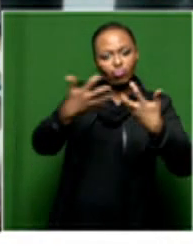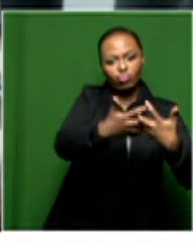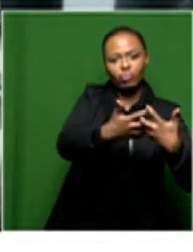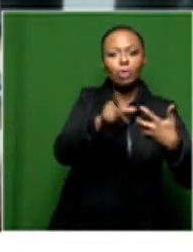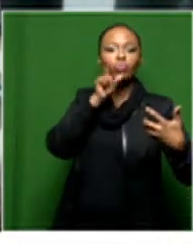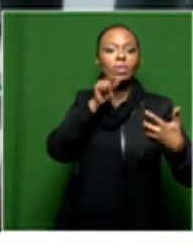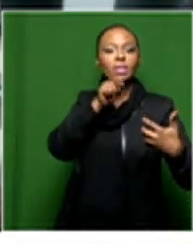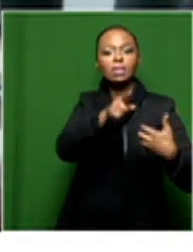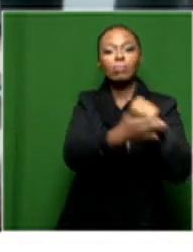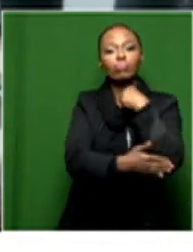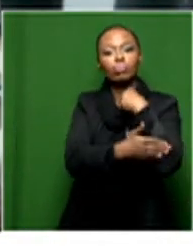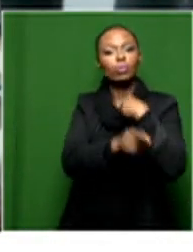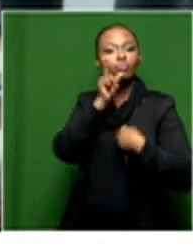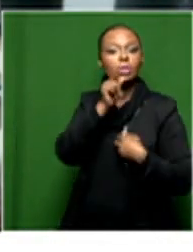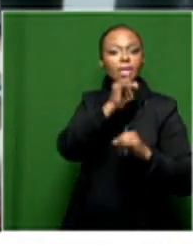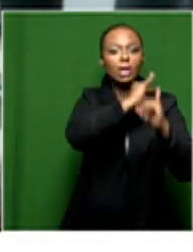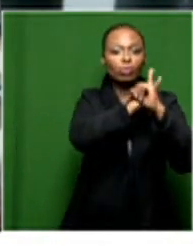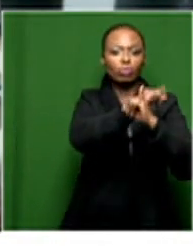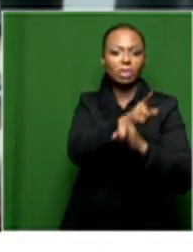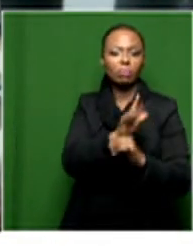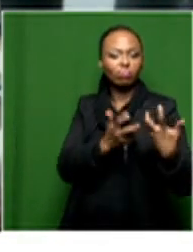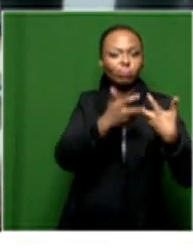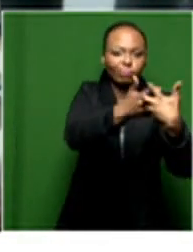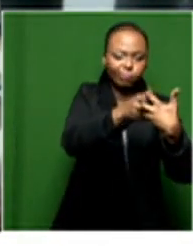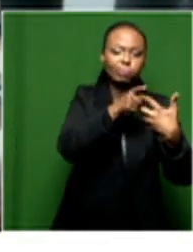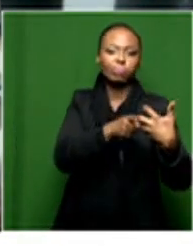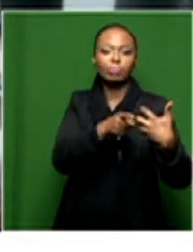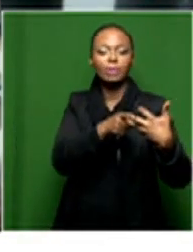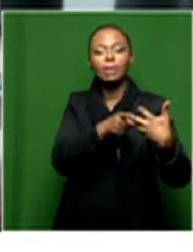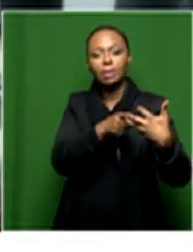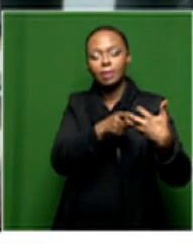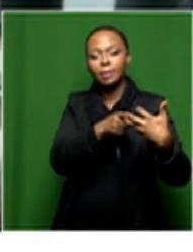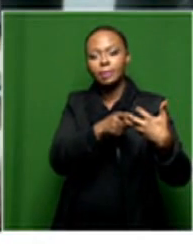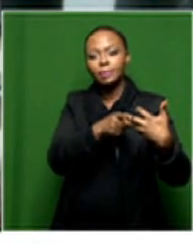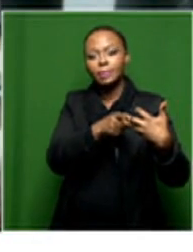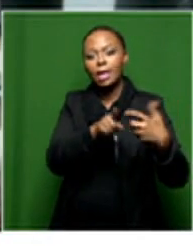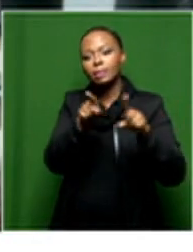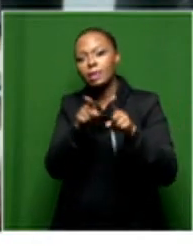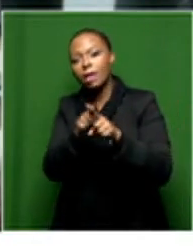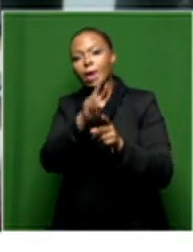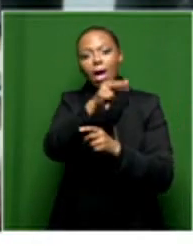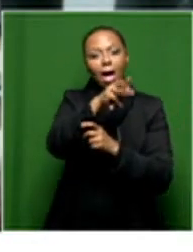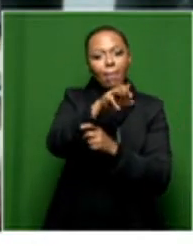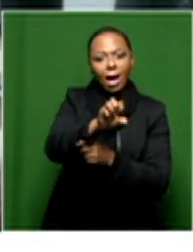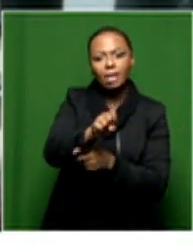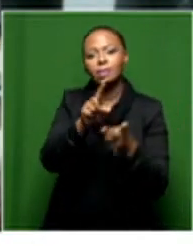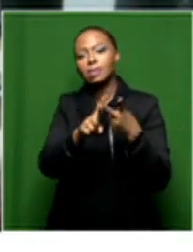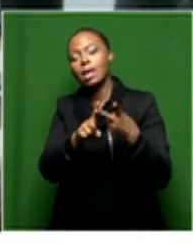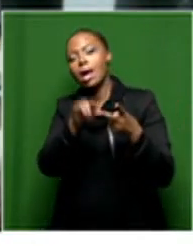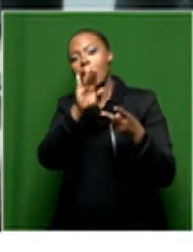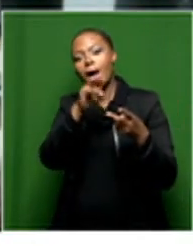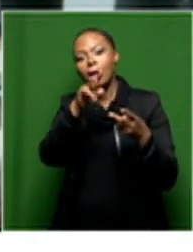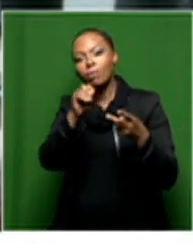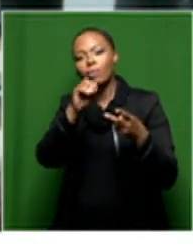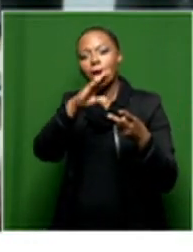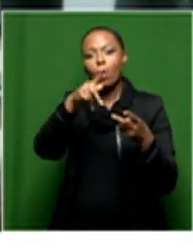institutions like, you know, the Gothenburg Book Fair, like the Ramos, like the Alof Palme